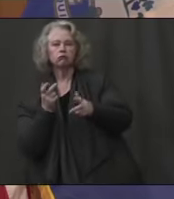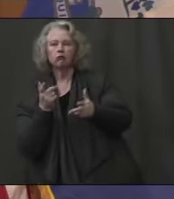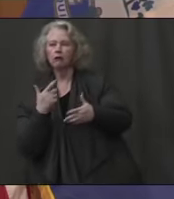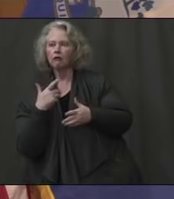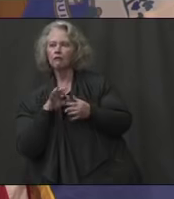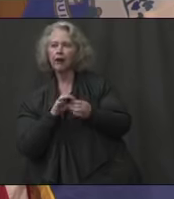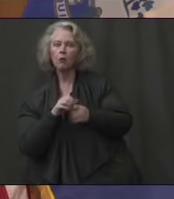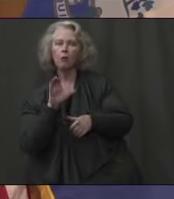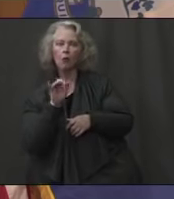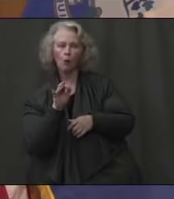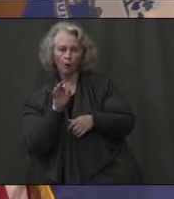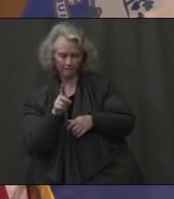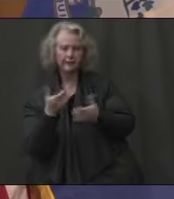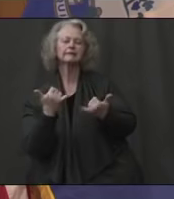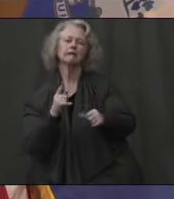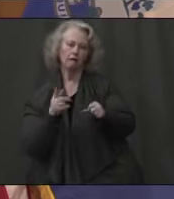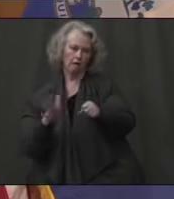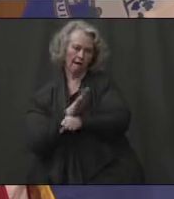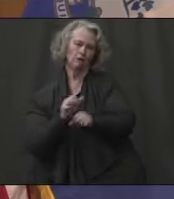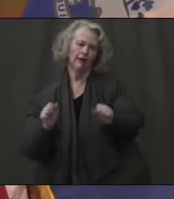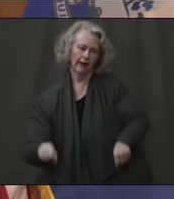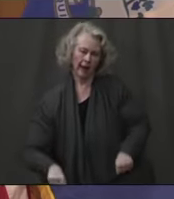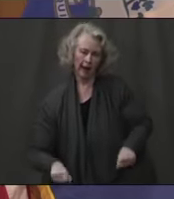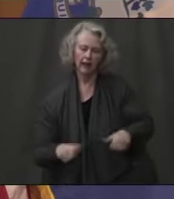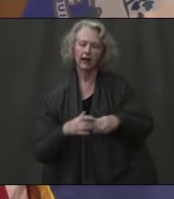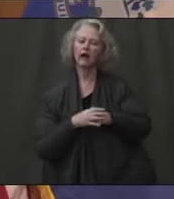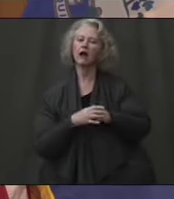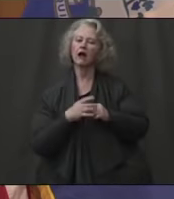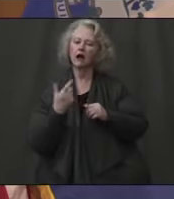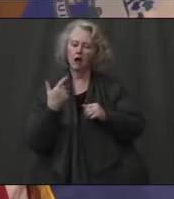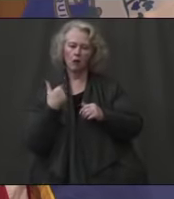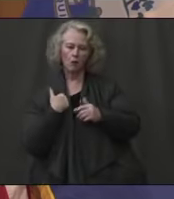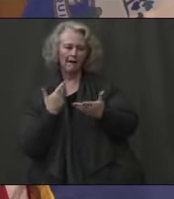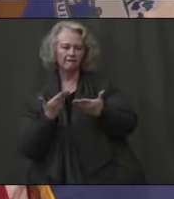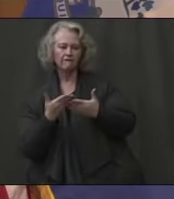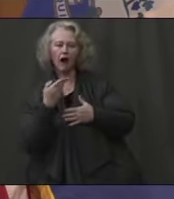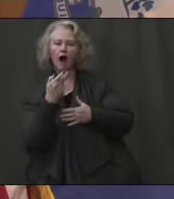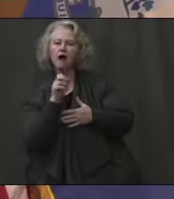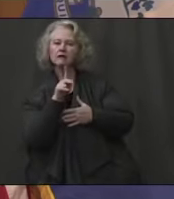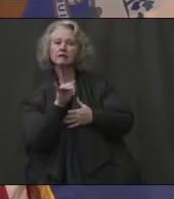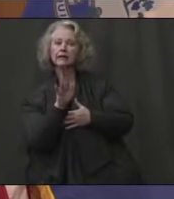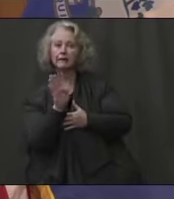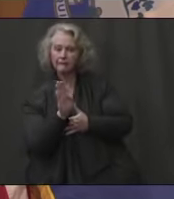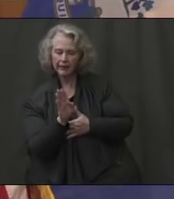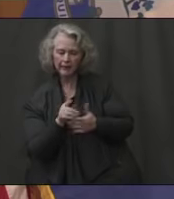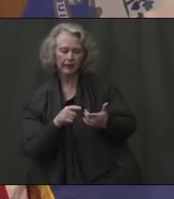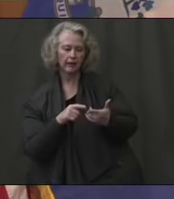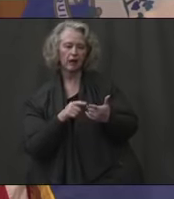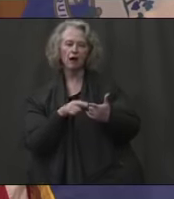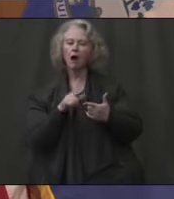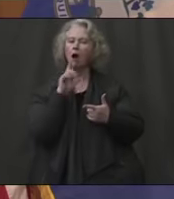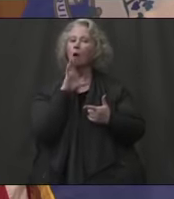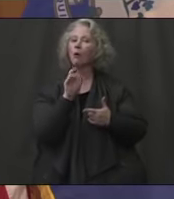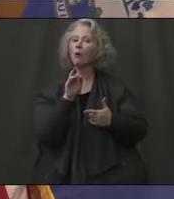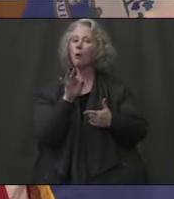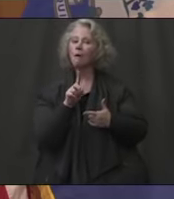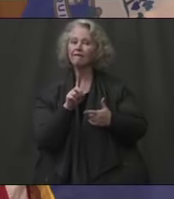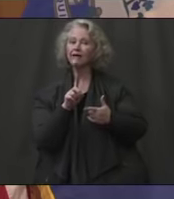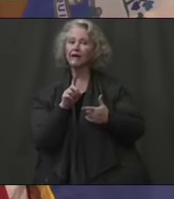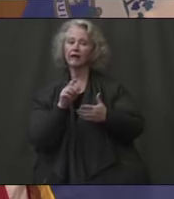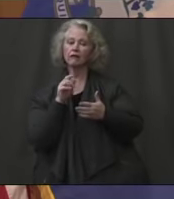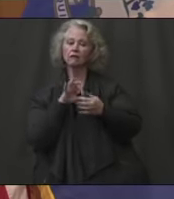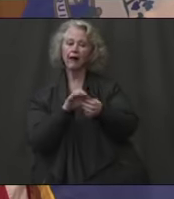Husky B co-pays related to pharmacy costs. We have